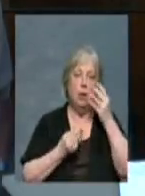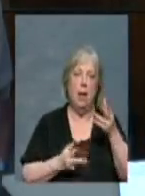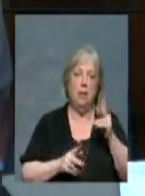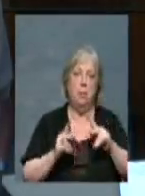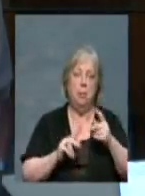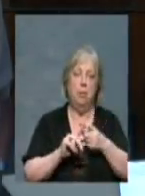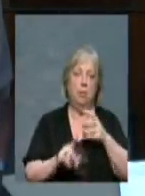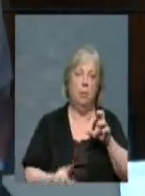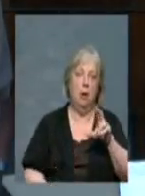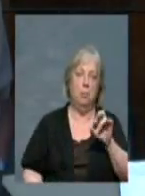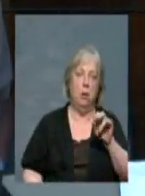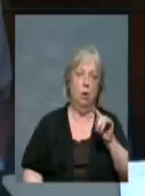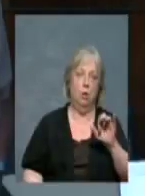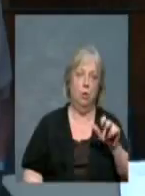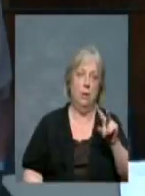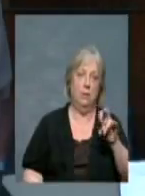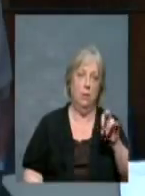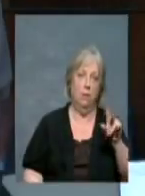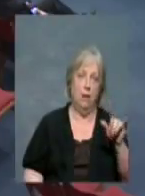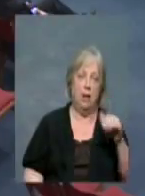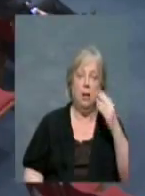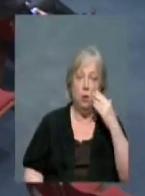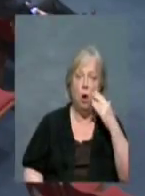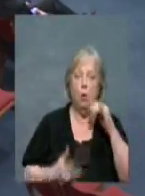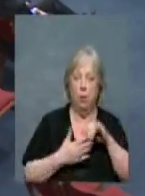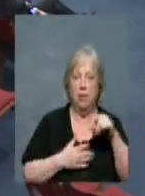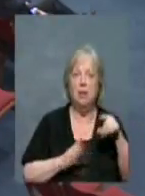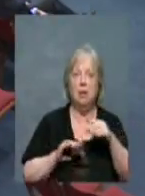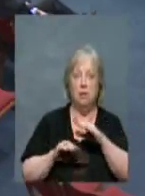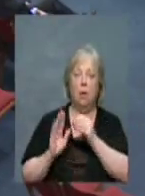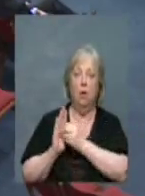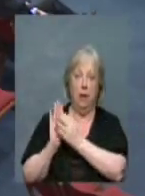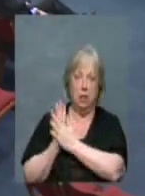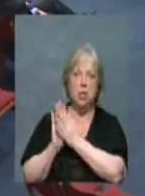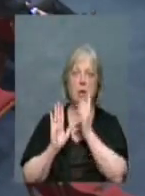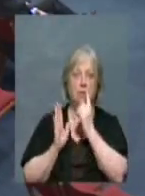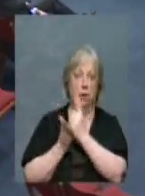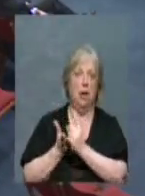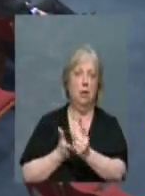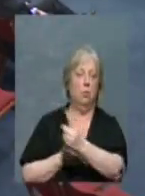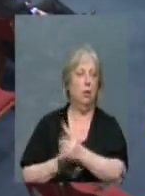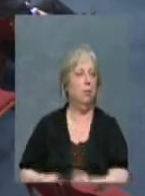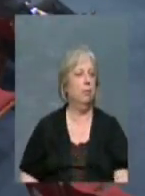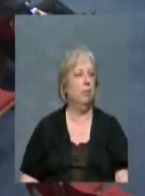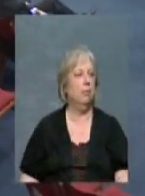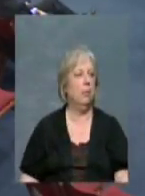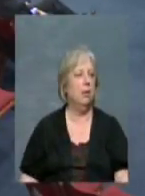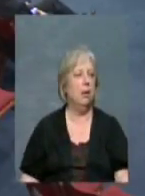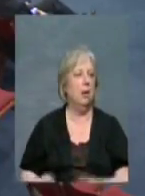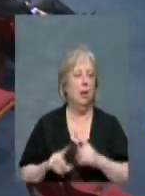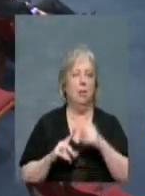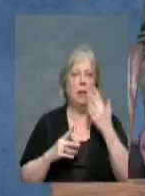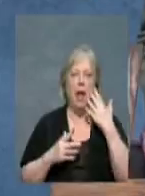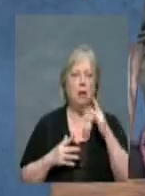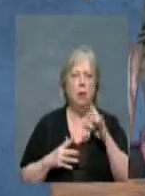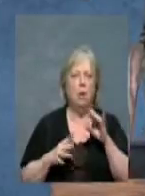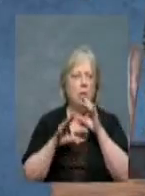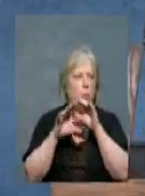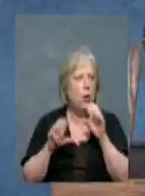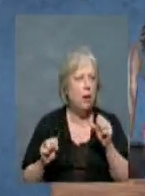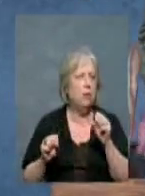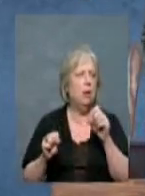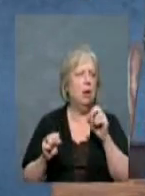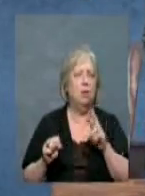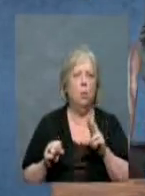this is on the agenda for next week. Okay. But I don't know if it was the president or